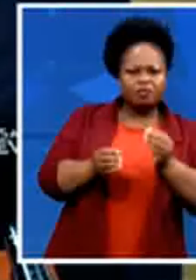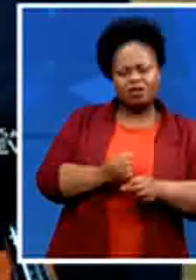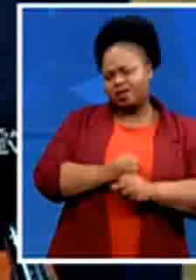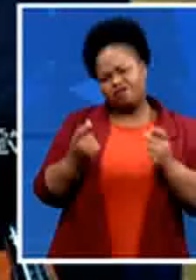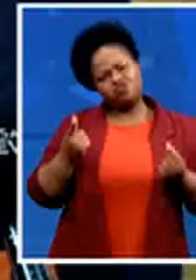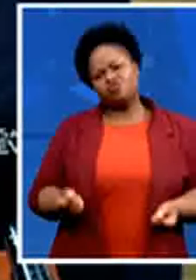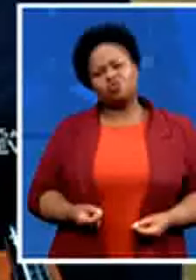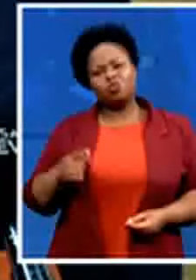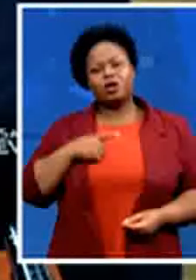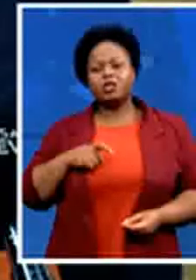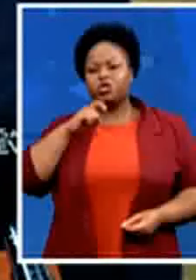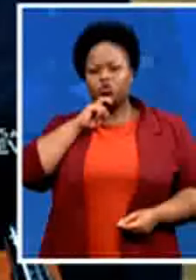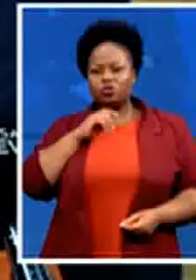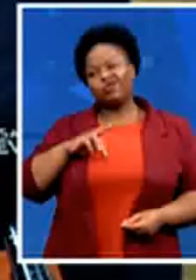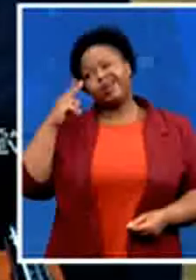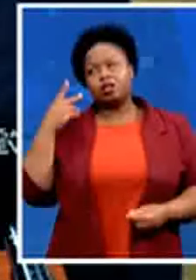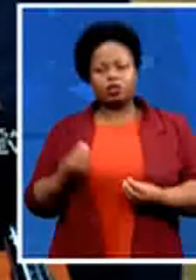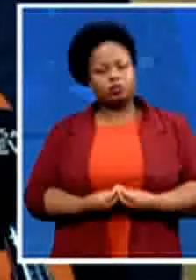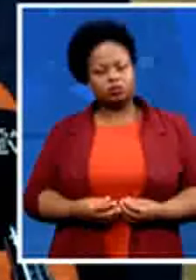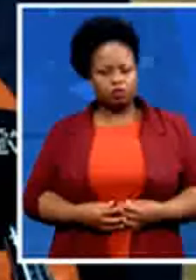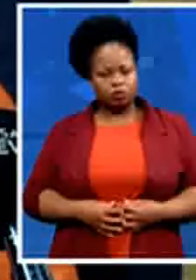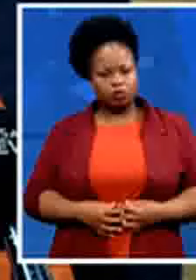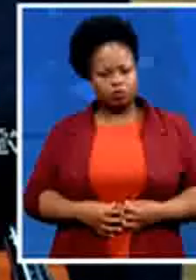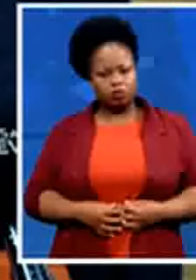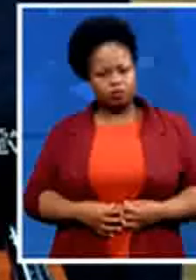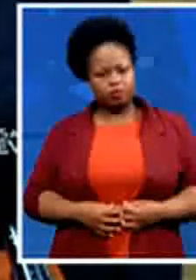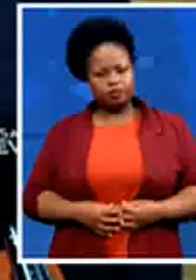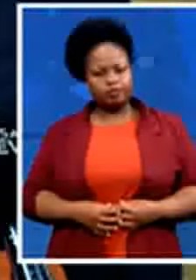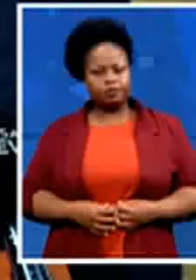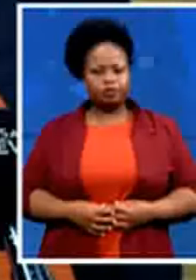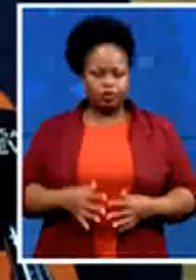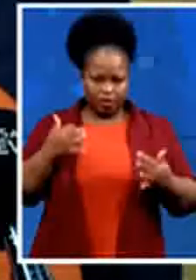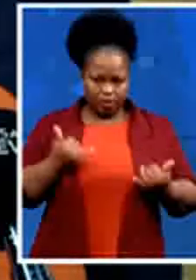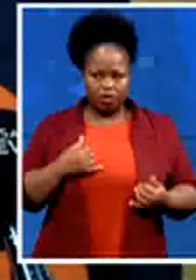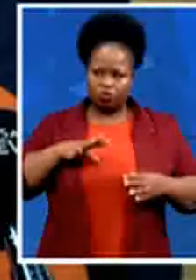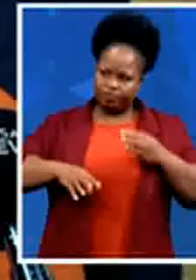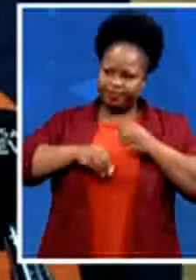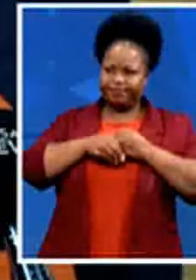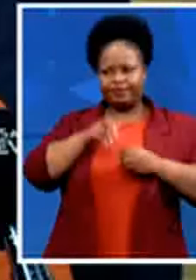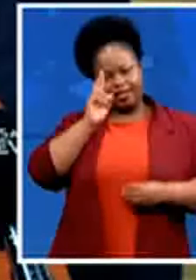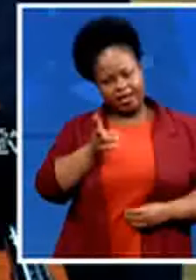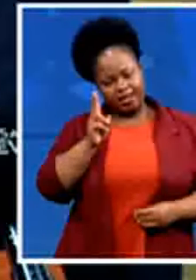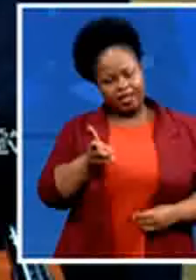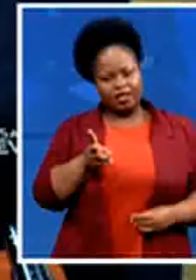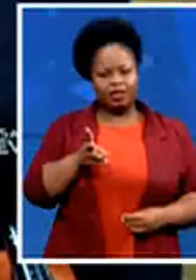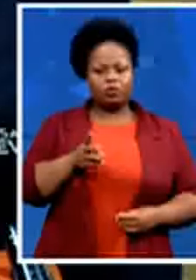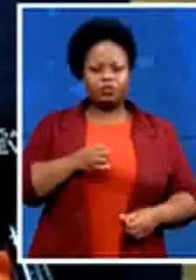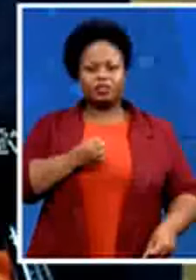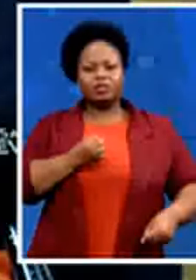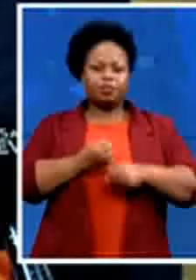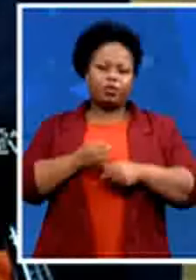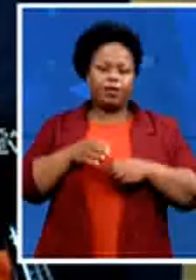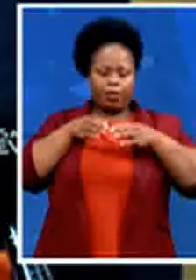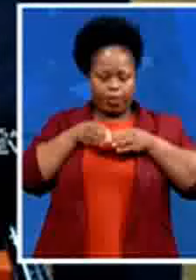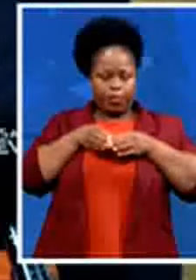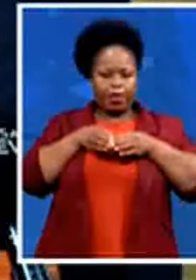other things so in addition we will then also support smmes and also